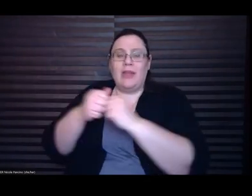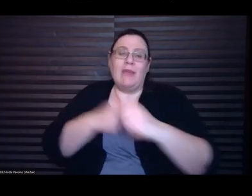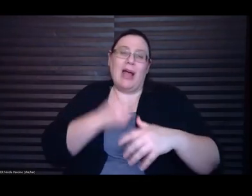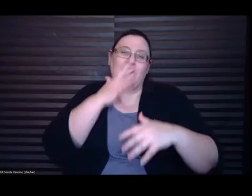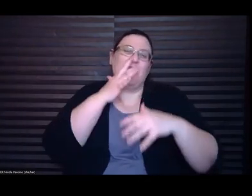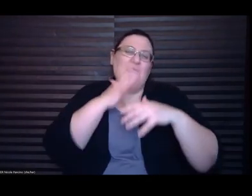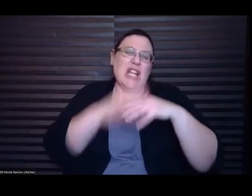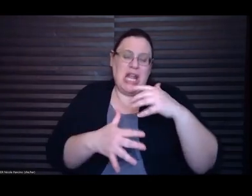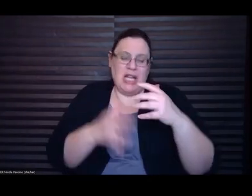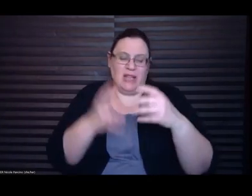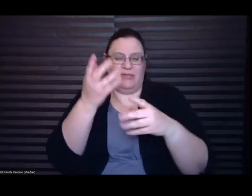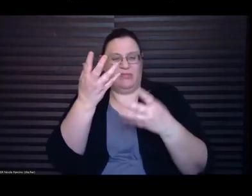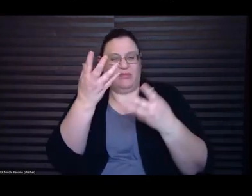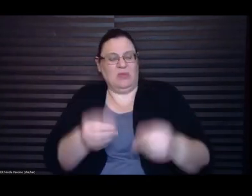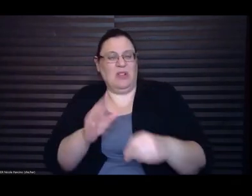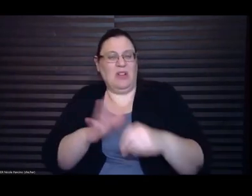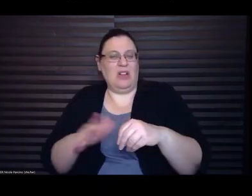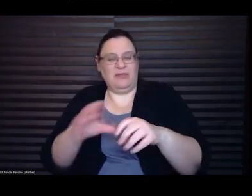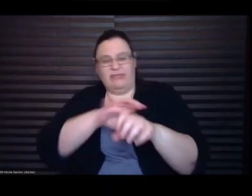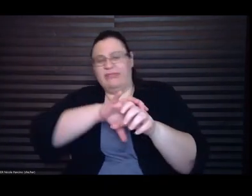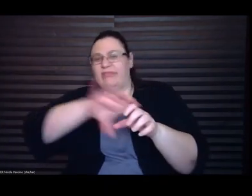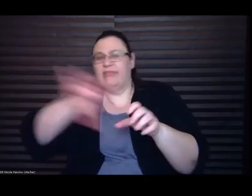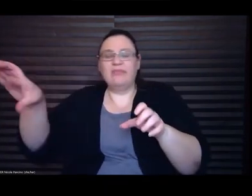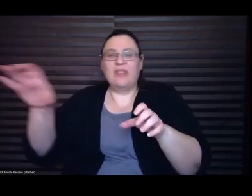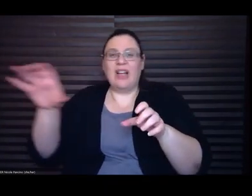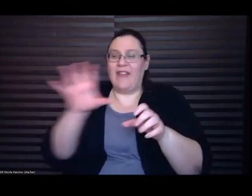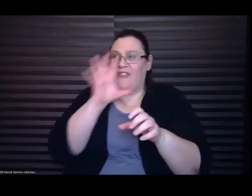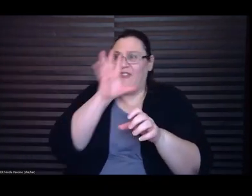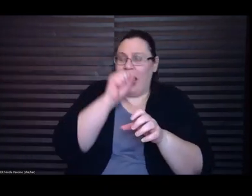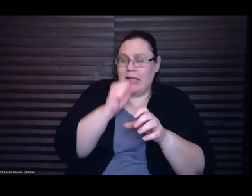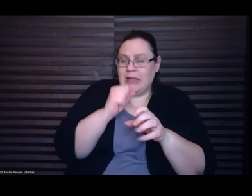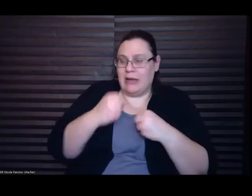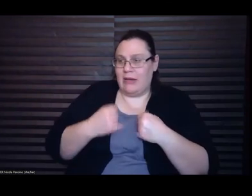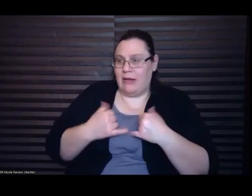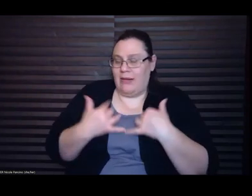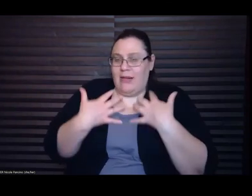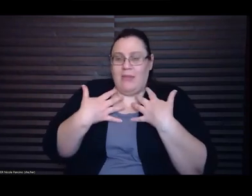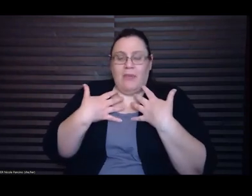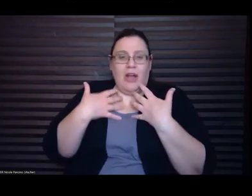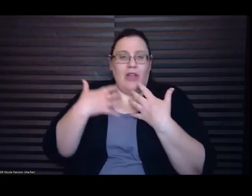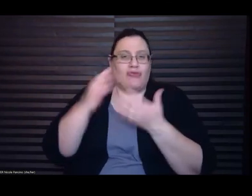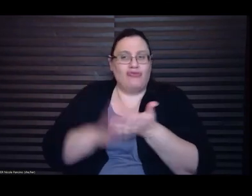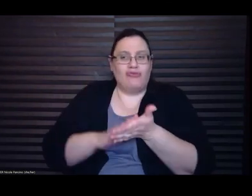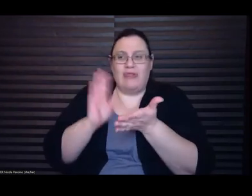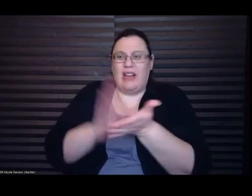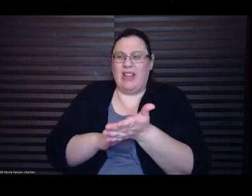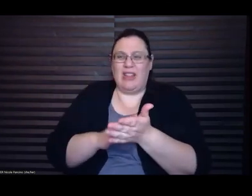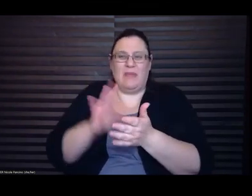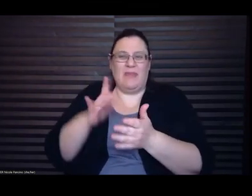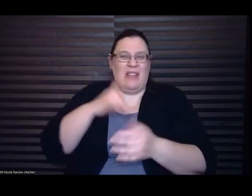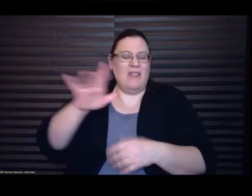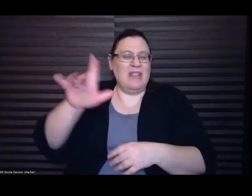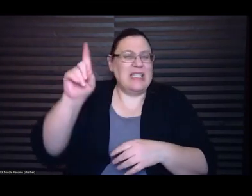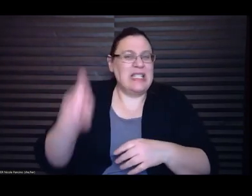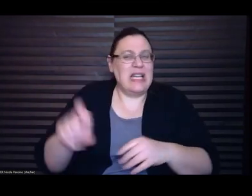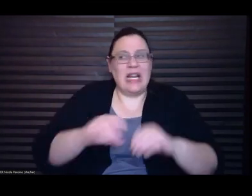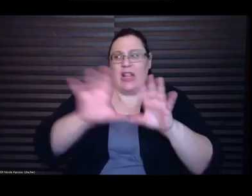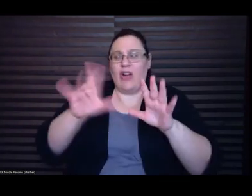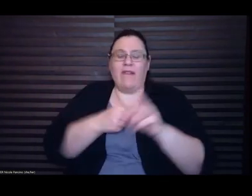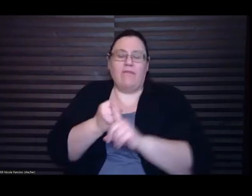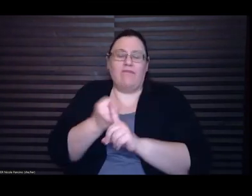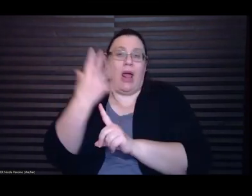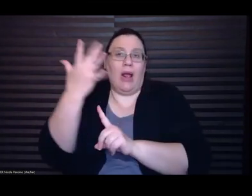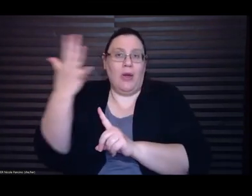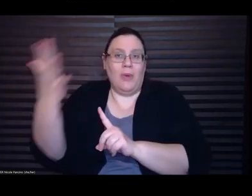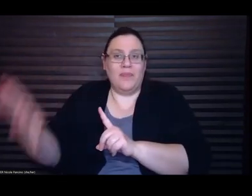the rhythm, the concrete sense of his need, the clarity of his release. Afterward, he slumps in the seat, and I can hear the